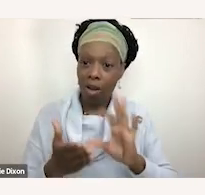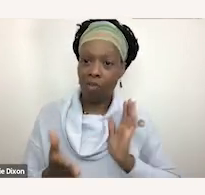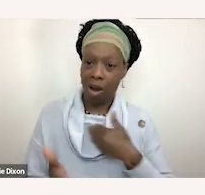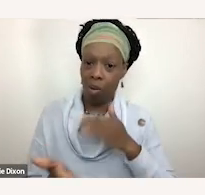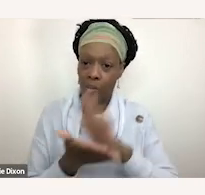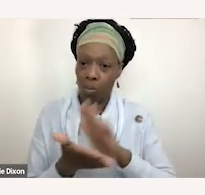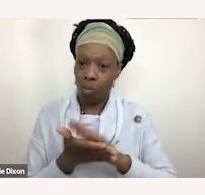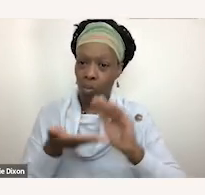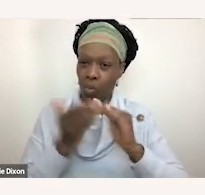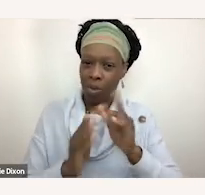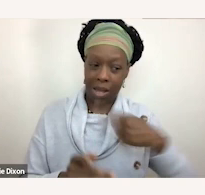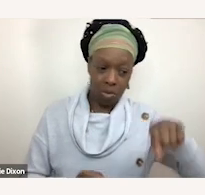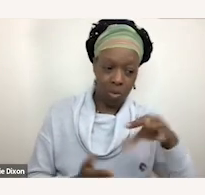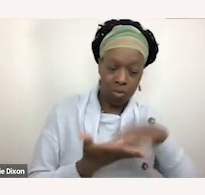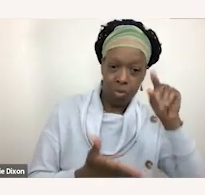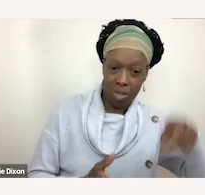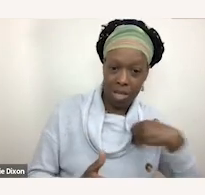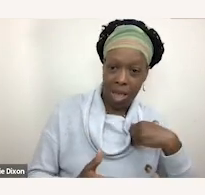to feel like they have a place to belong.